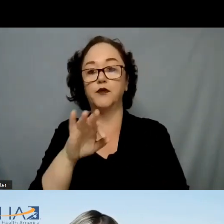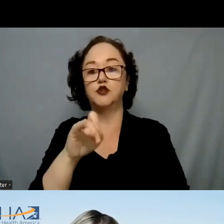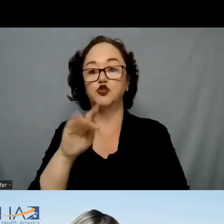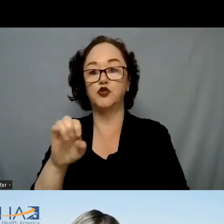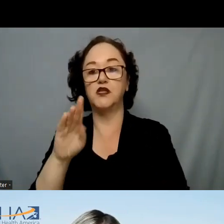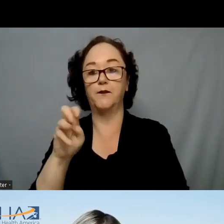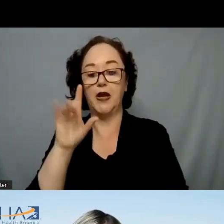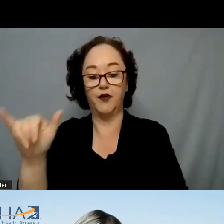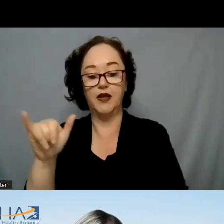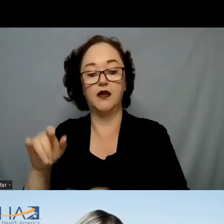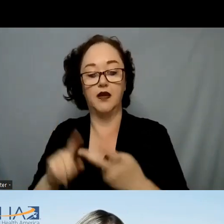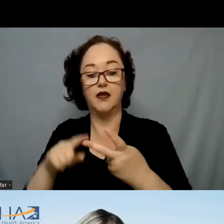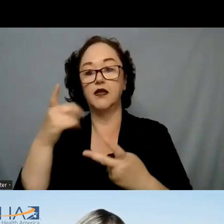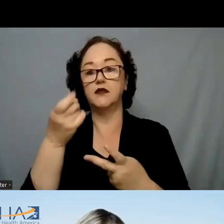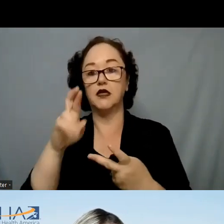Brooks-Davis.